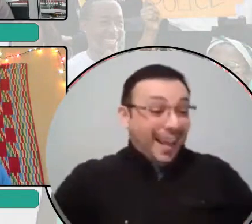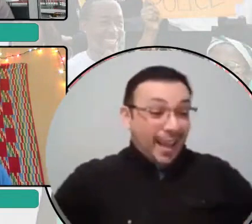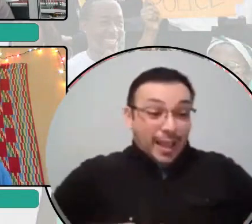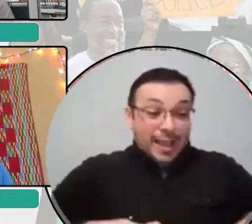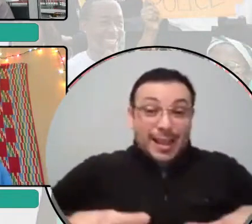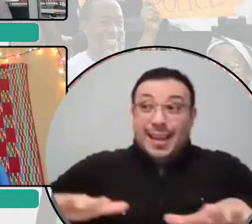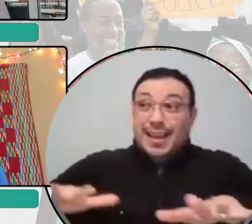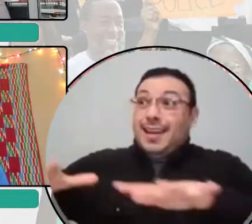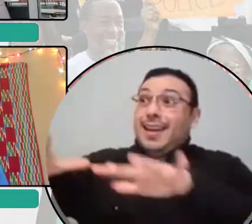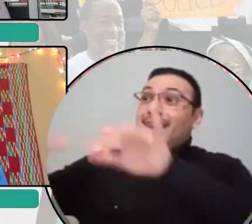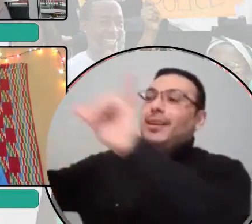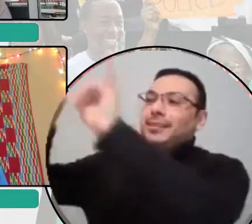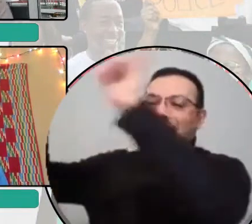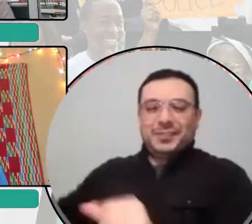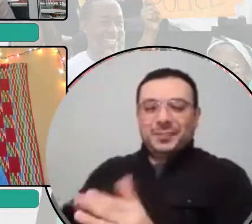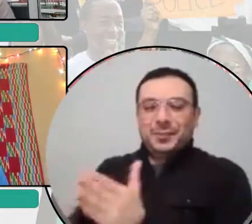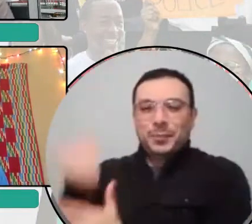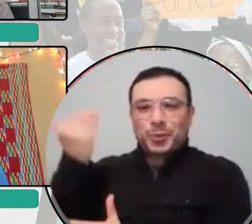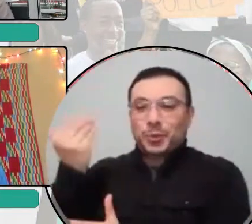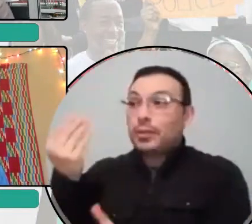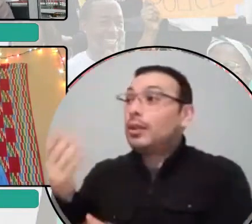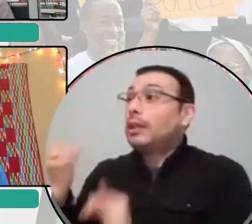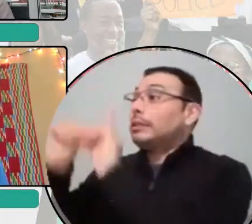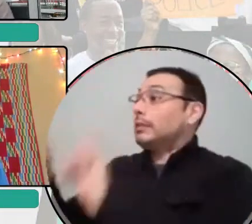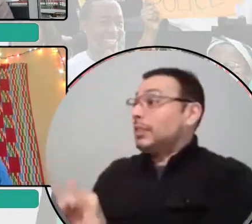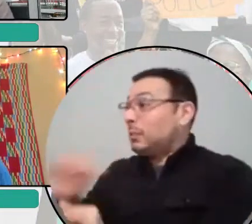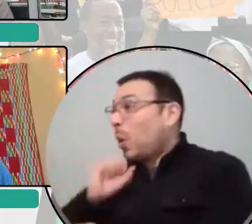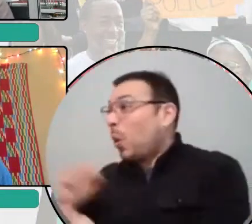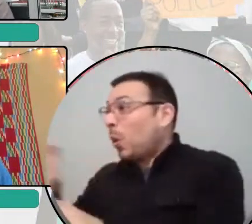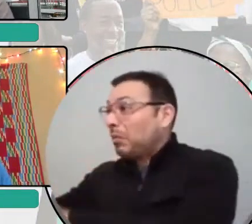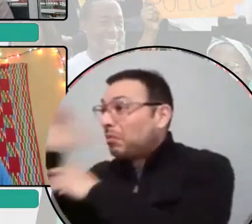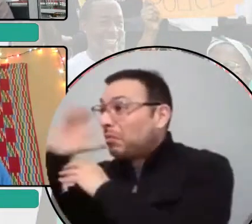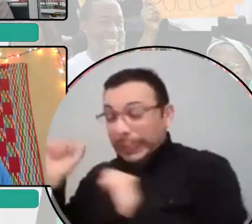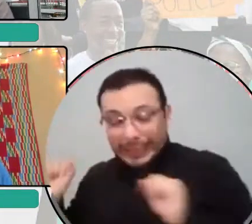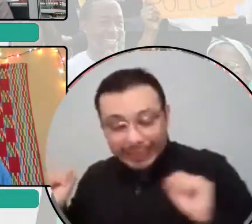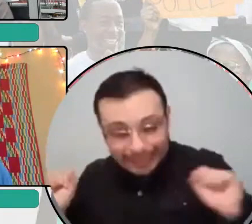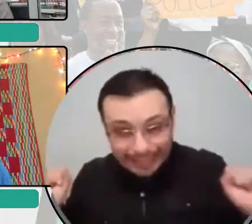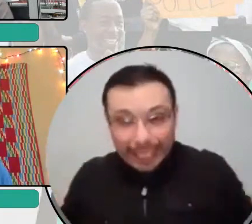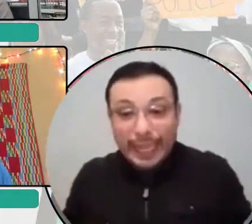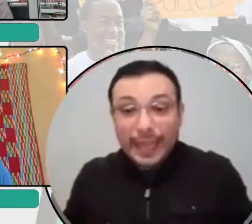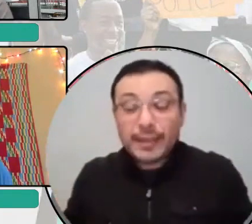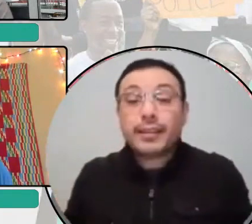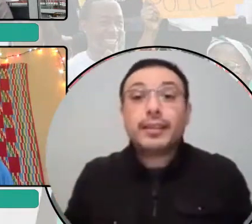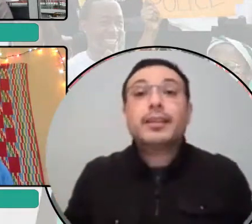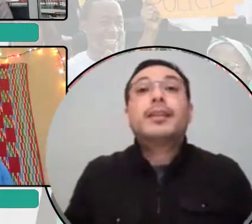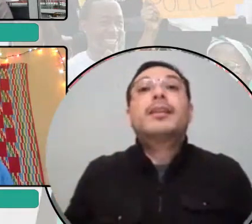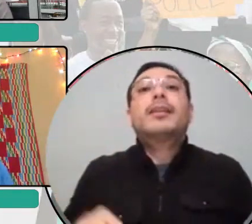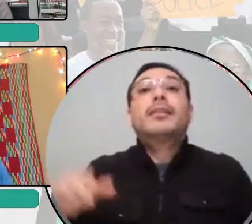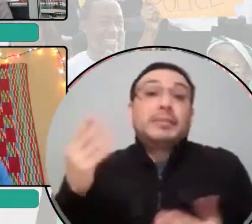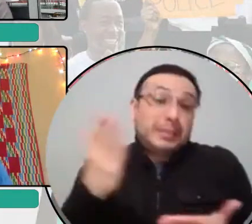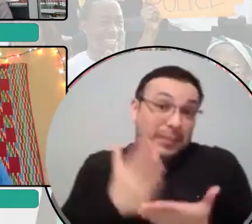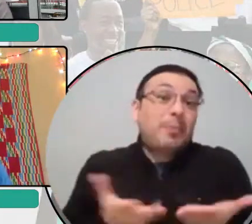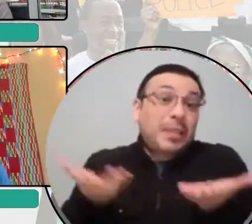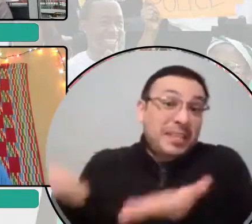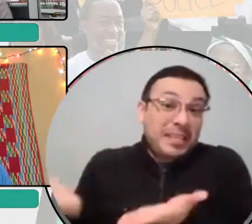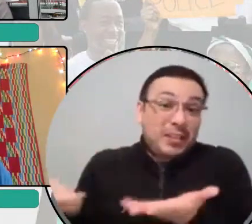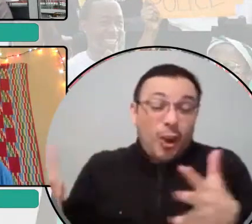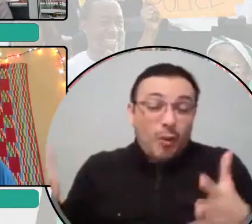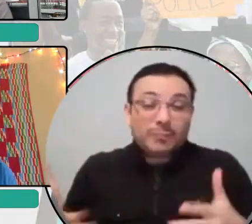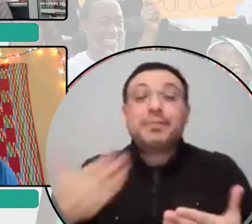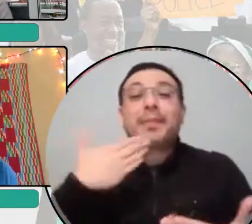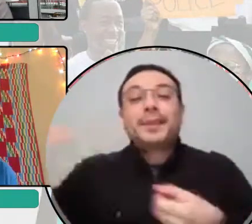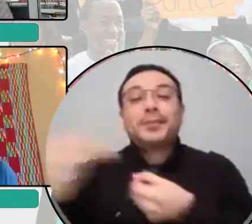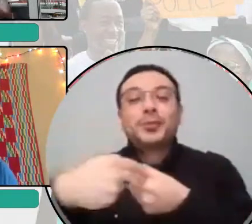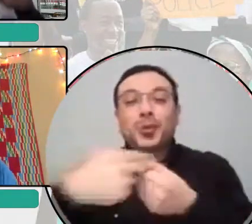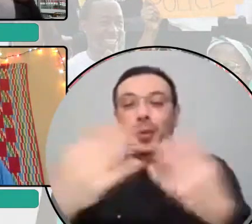to abolition. Another world is possible. And in some ways it's already here. Thanks everyone for coming. Have a